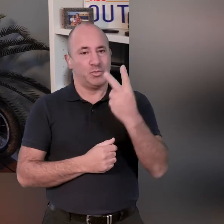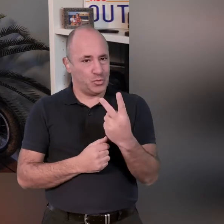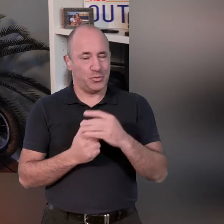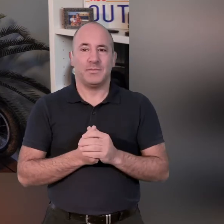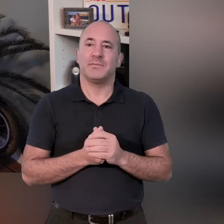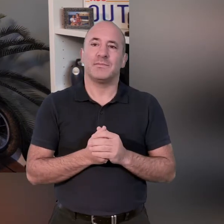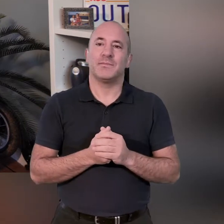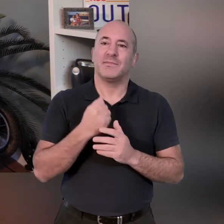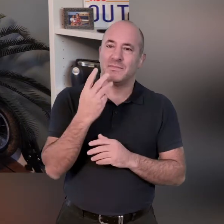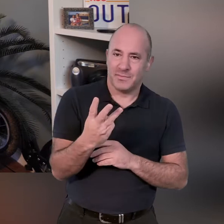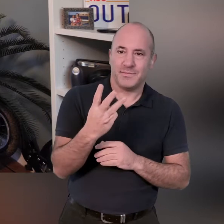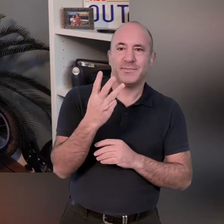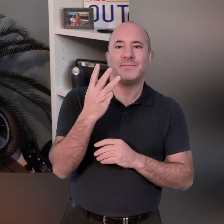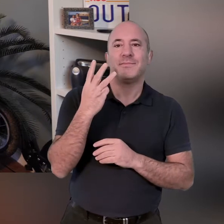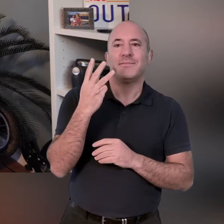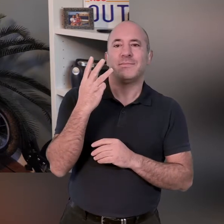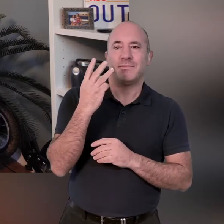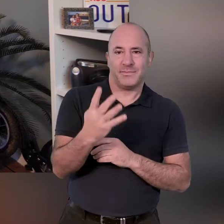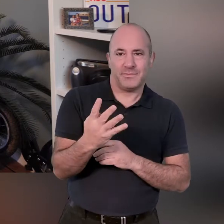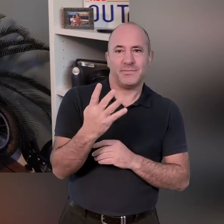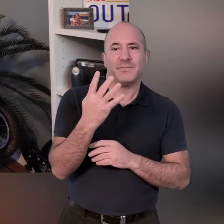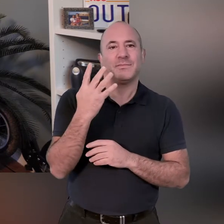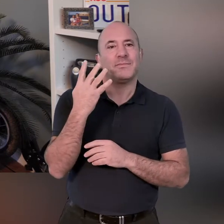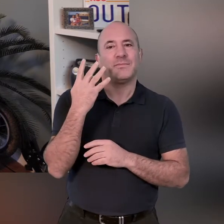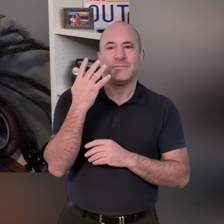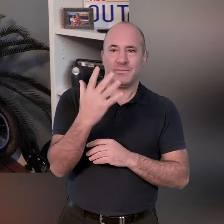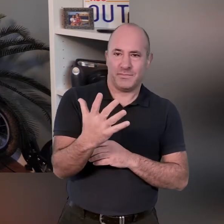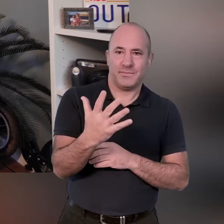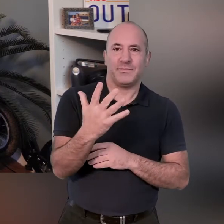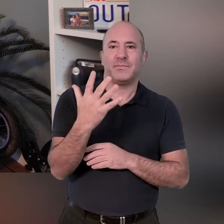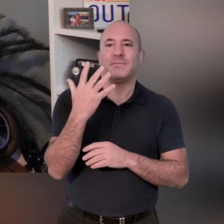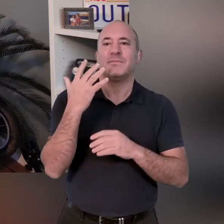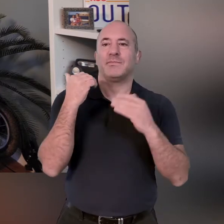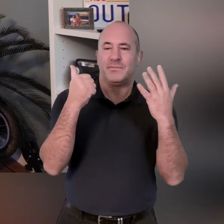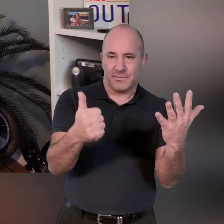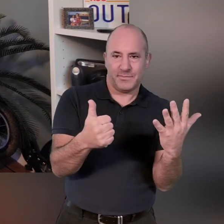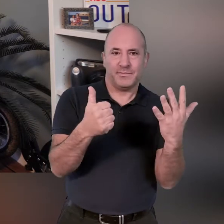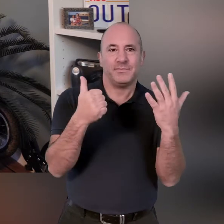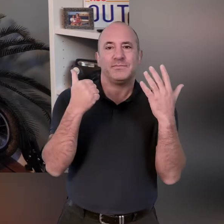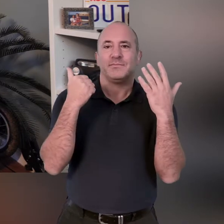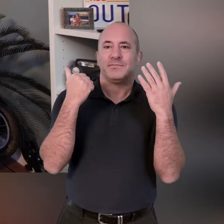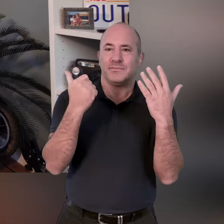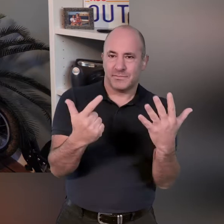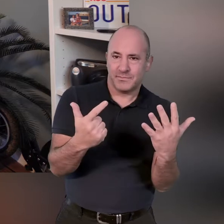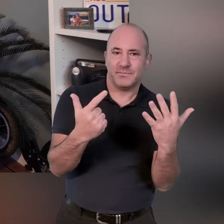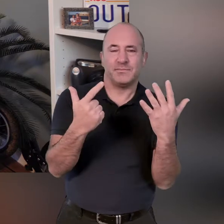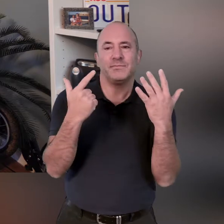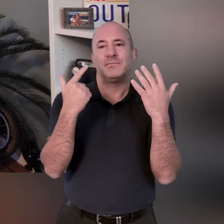two three four five six